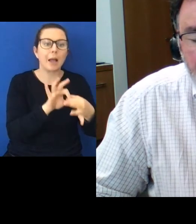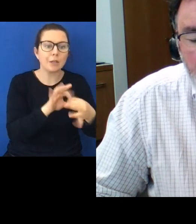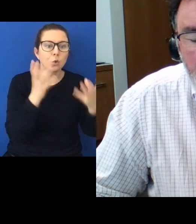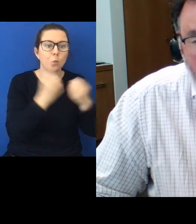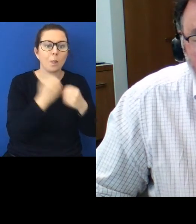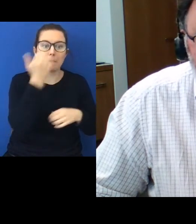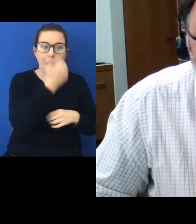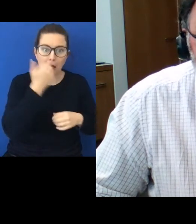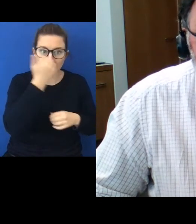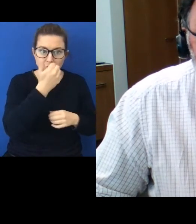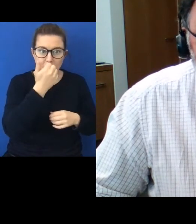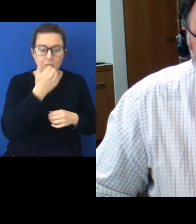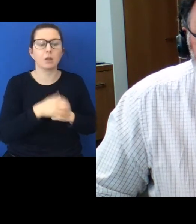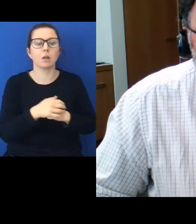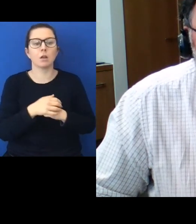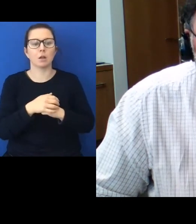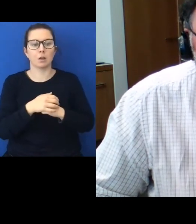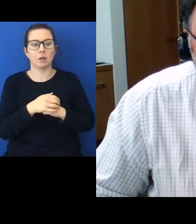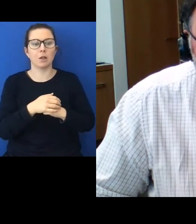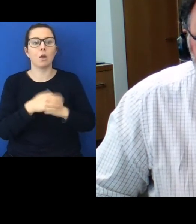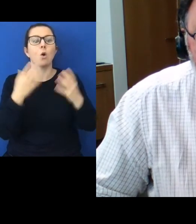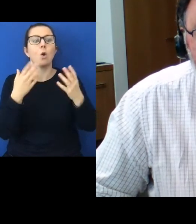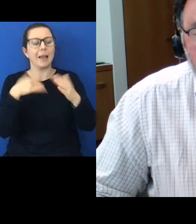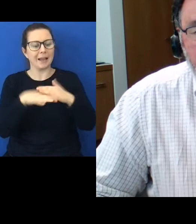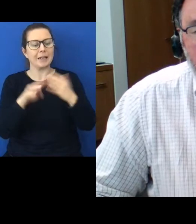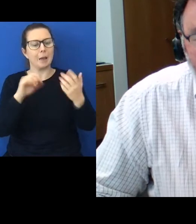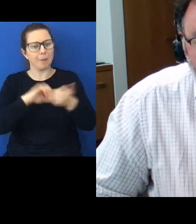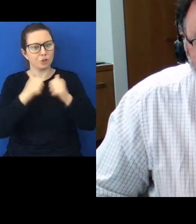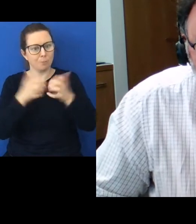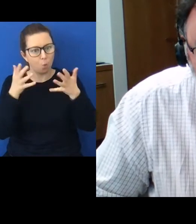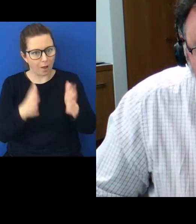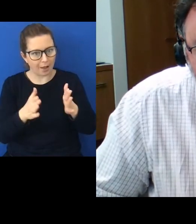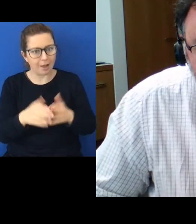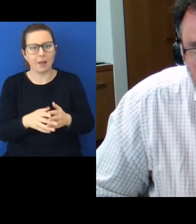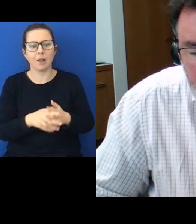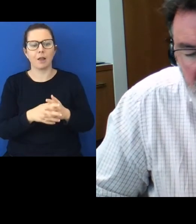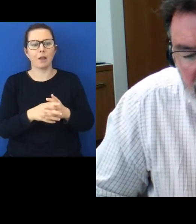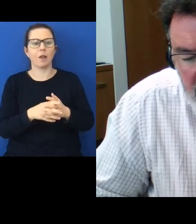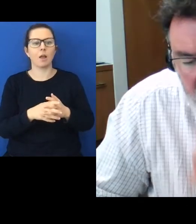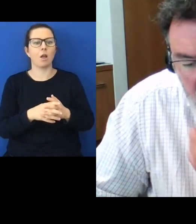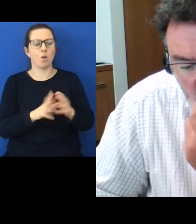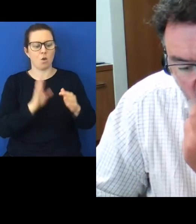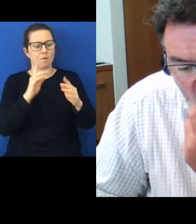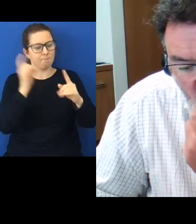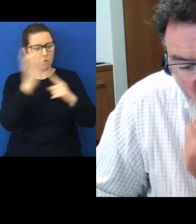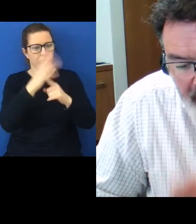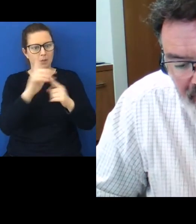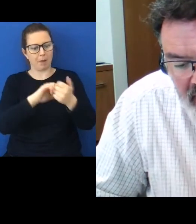over in a partnership format over the work that that agency does